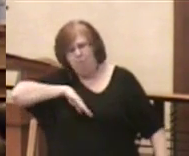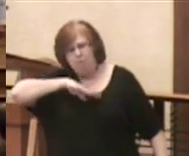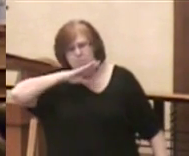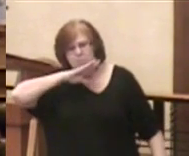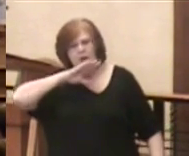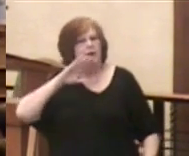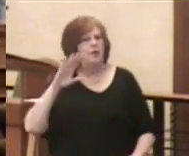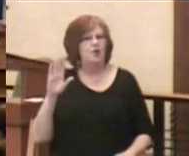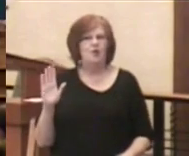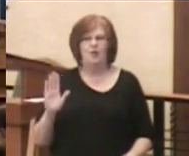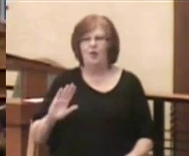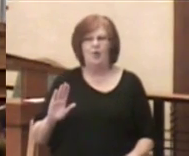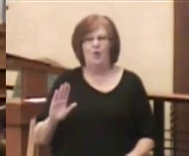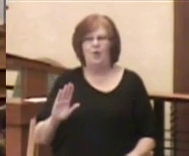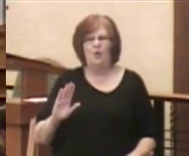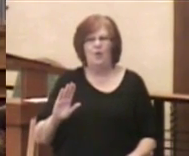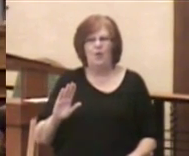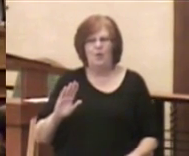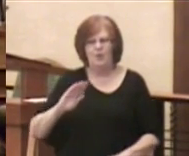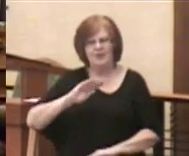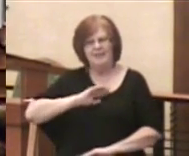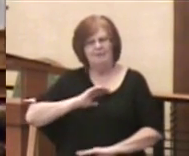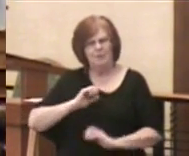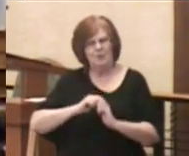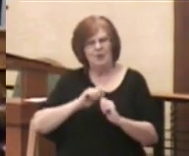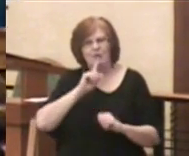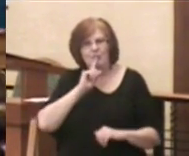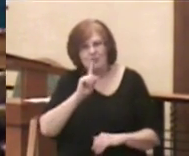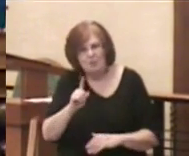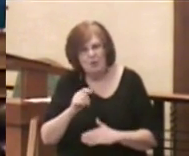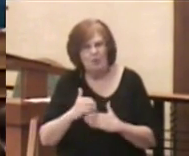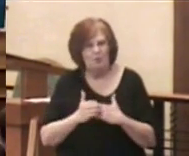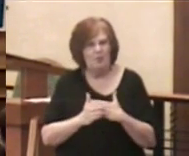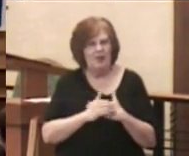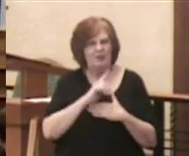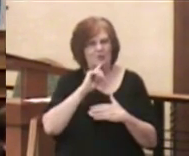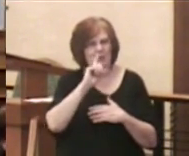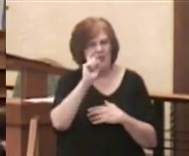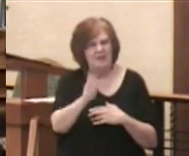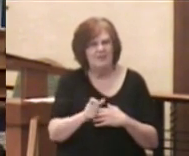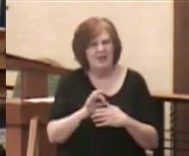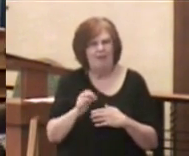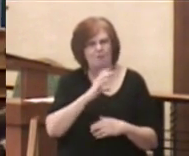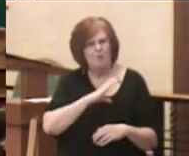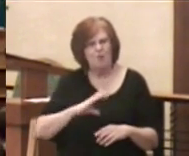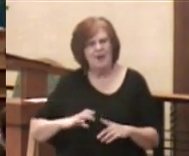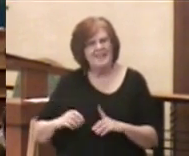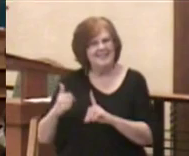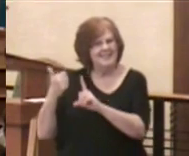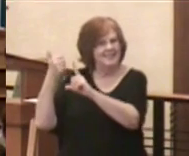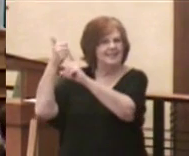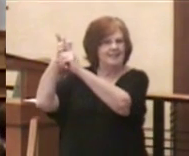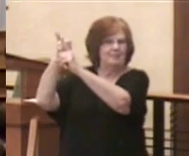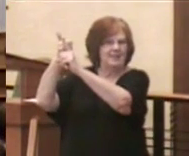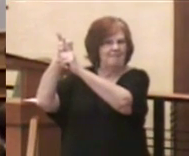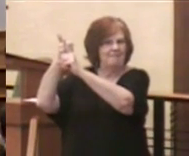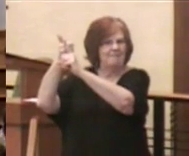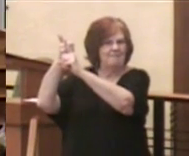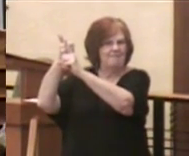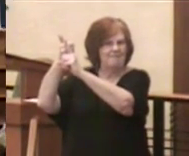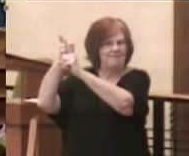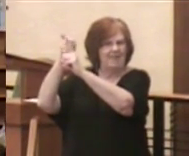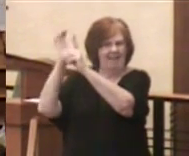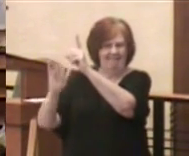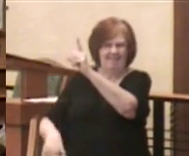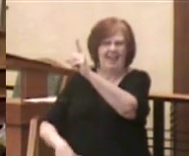are satisfied with the true bread, the true gift of Christ's own self. And that is